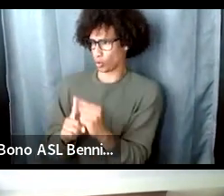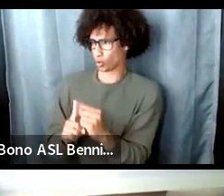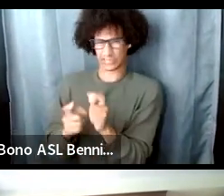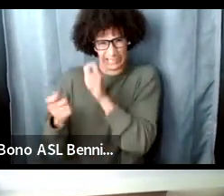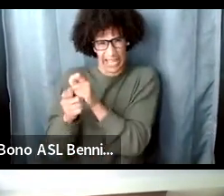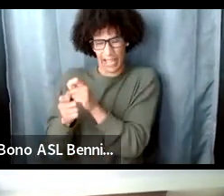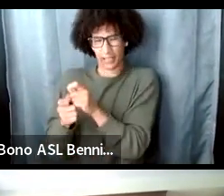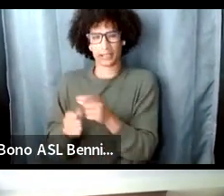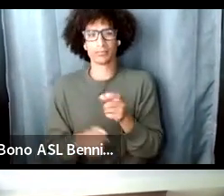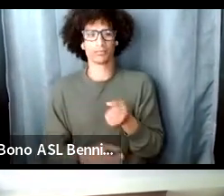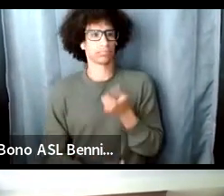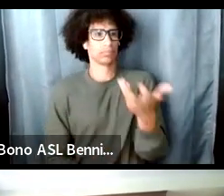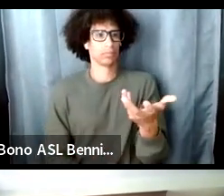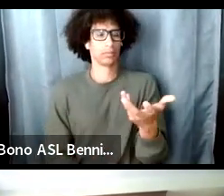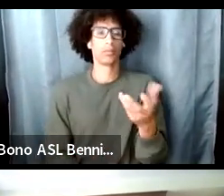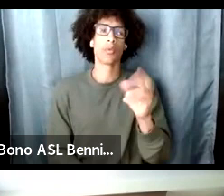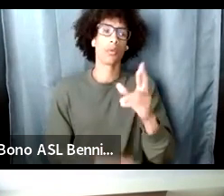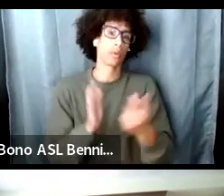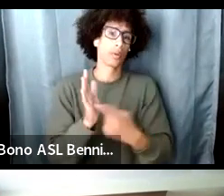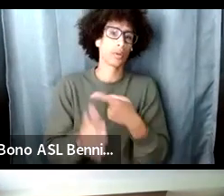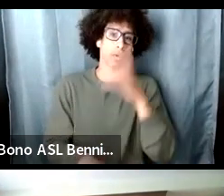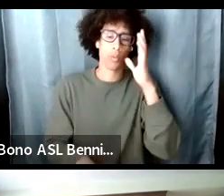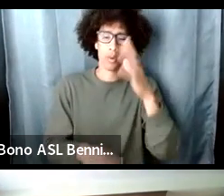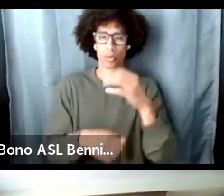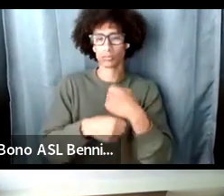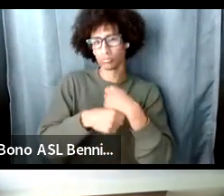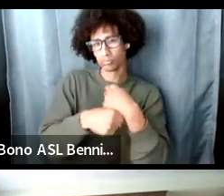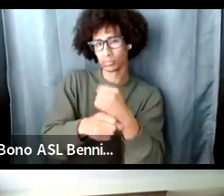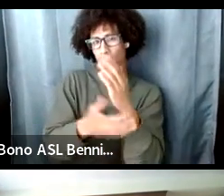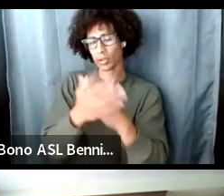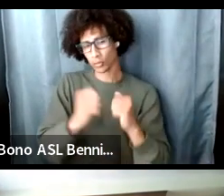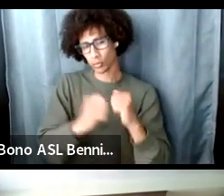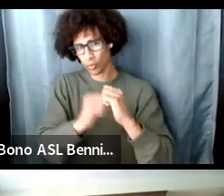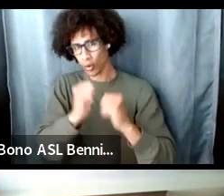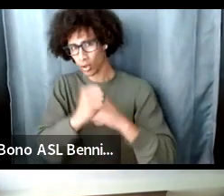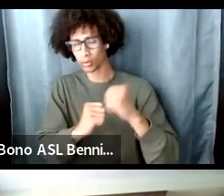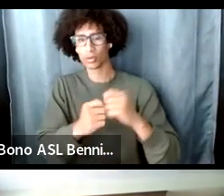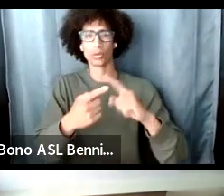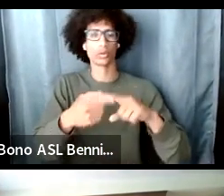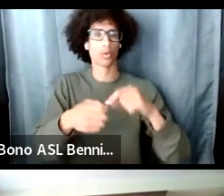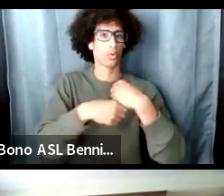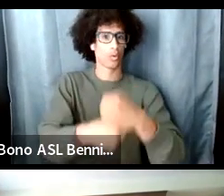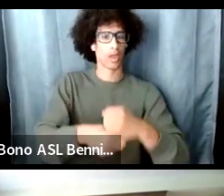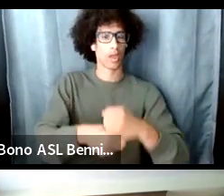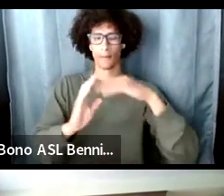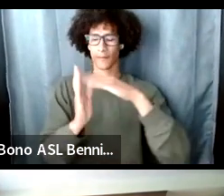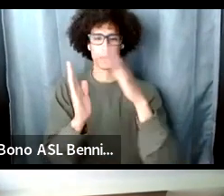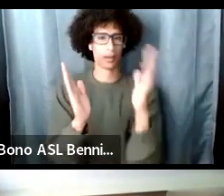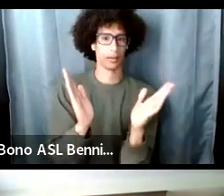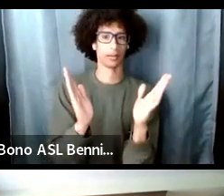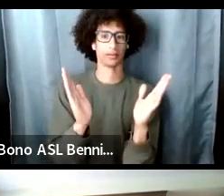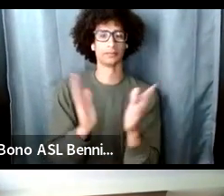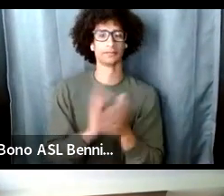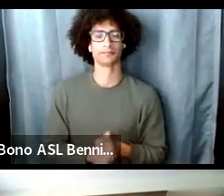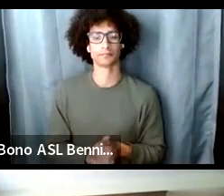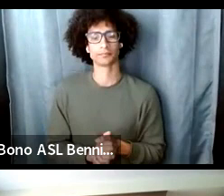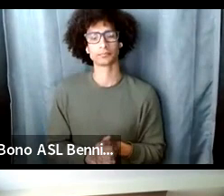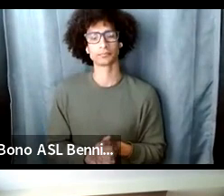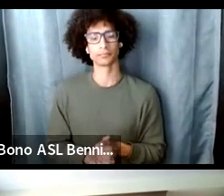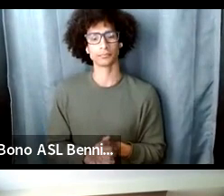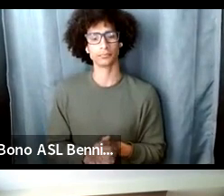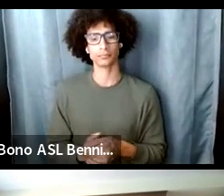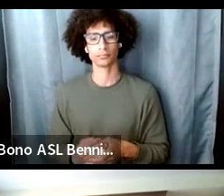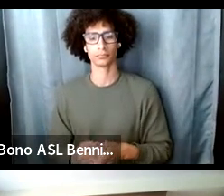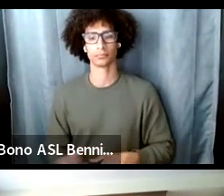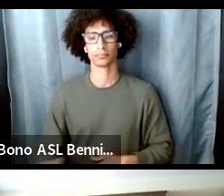she'll craft a little bit of structure within it to create the vignette right um and you know sarah i would also like if you're